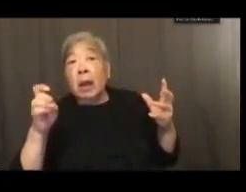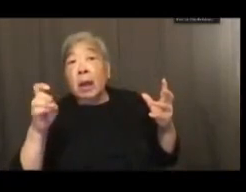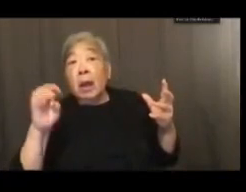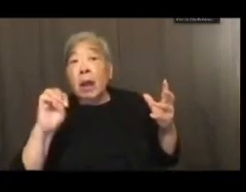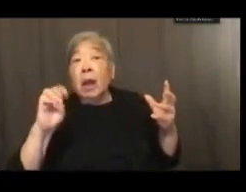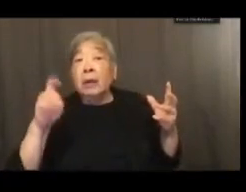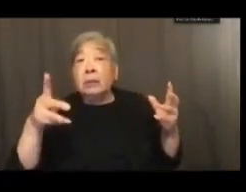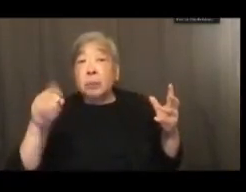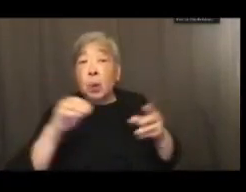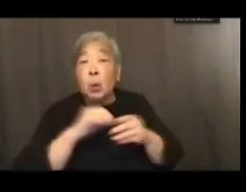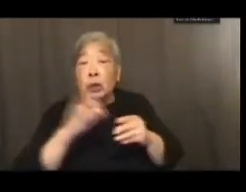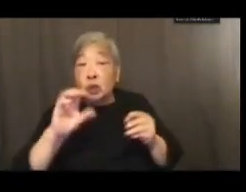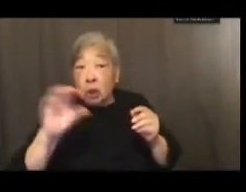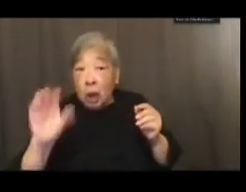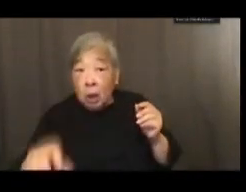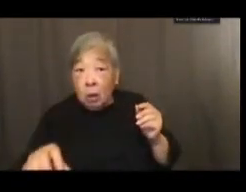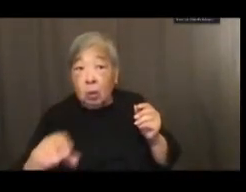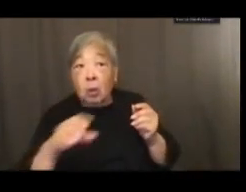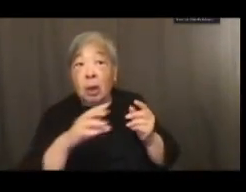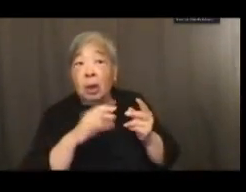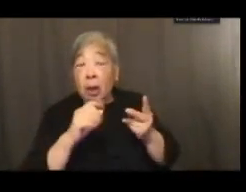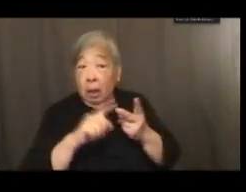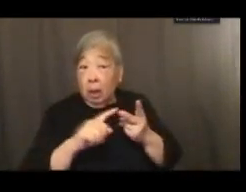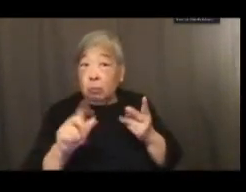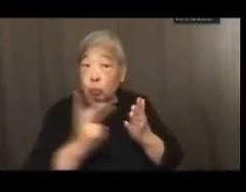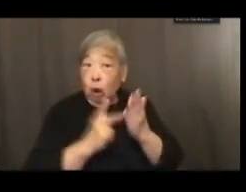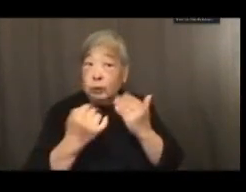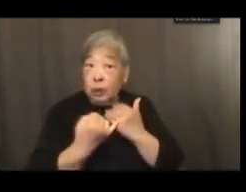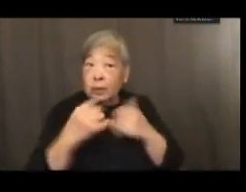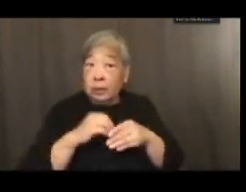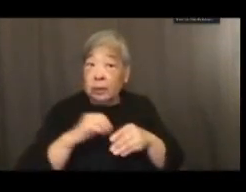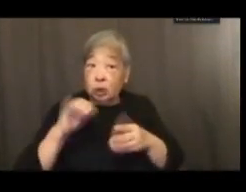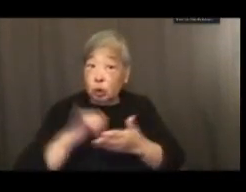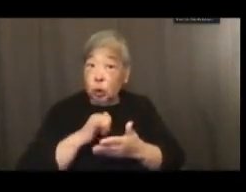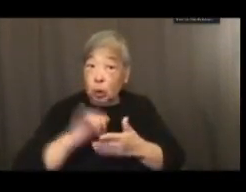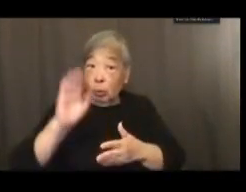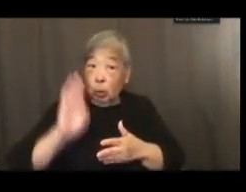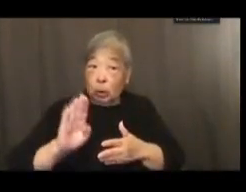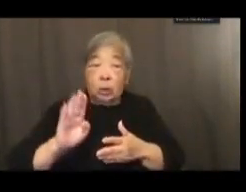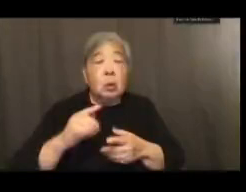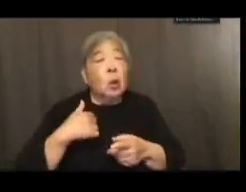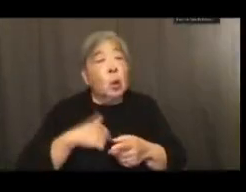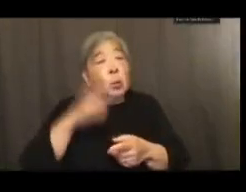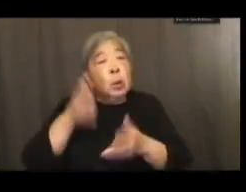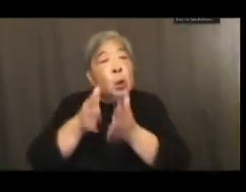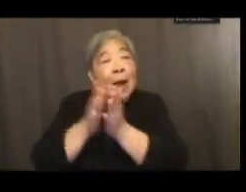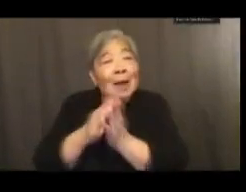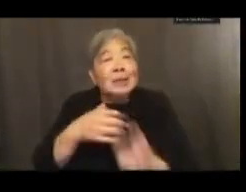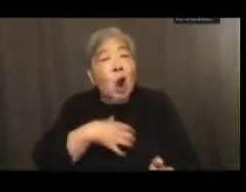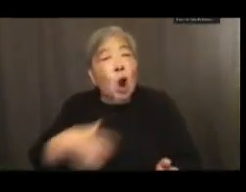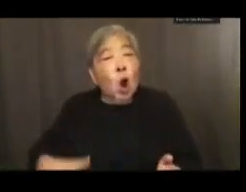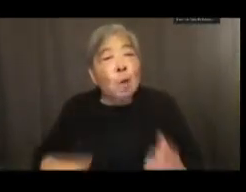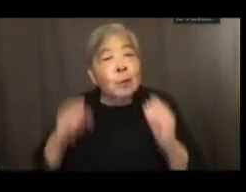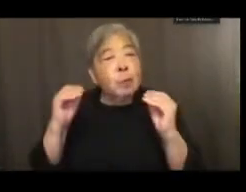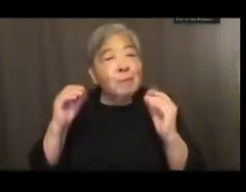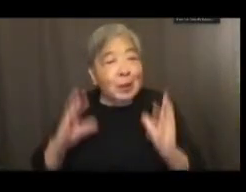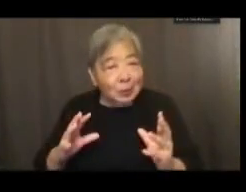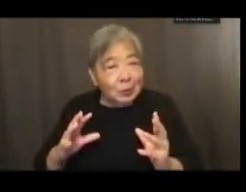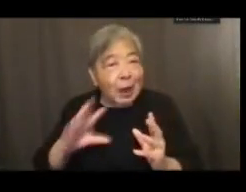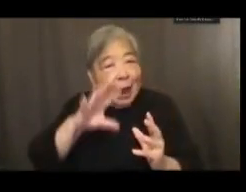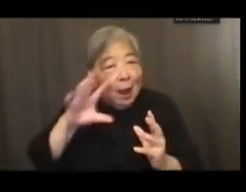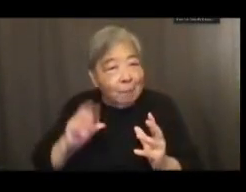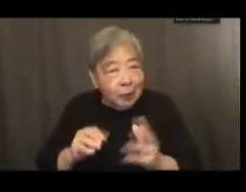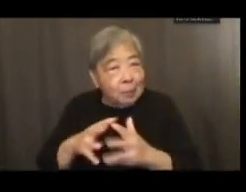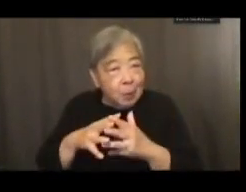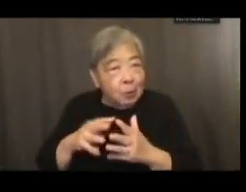the Launderman Project in Brooklyn. We soon will be asking Harvard Professor of African American Studies and Art, Sarah Lewis,